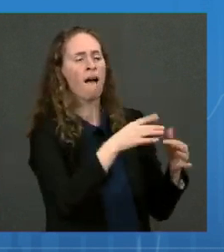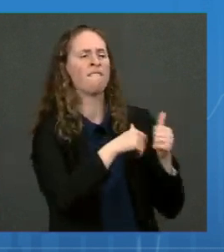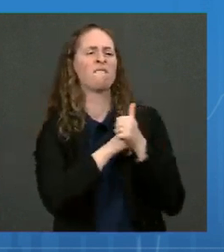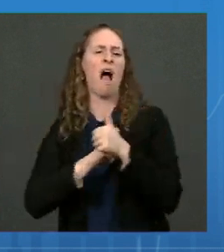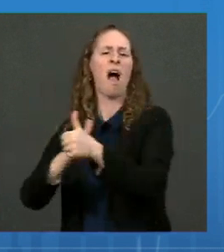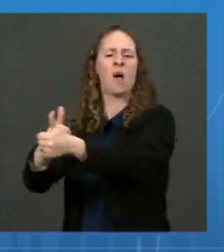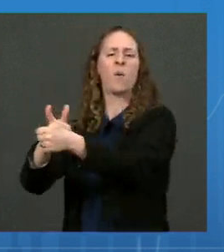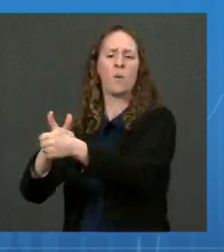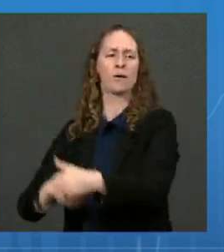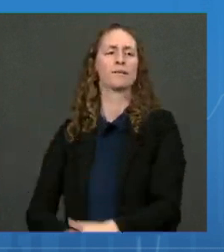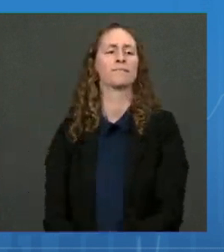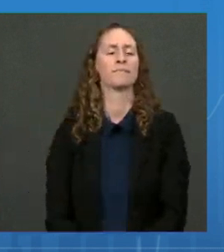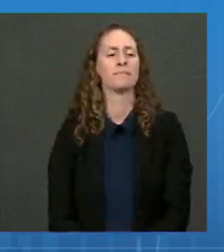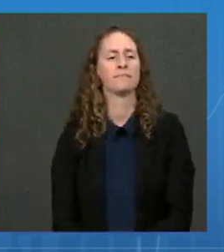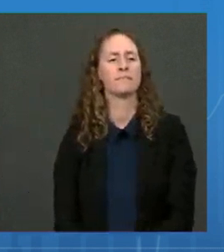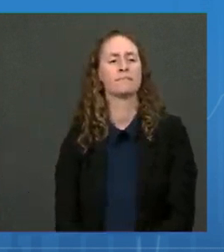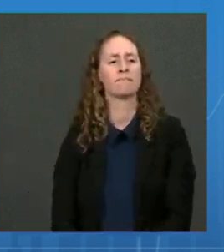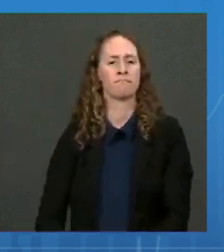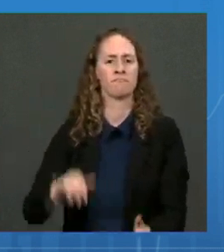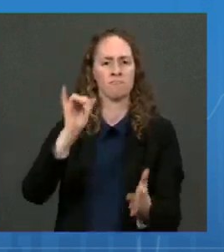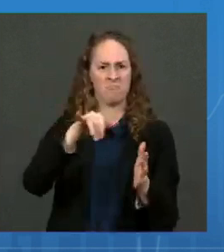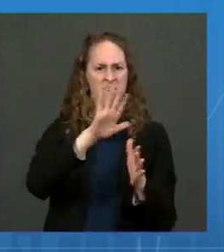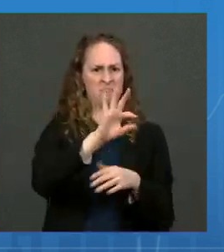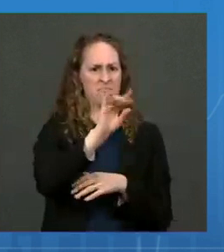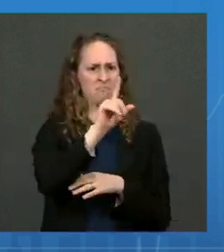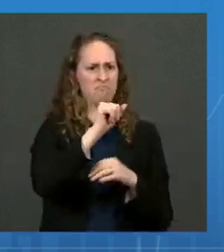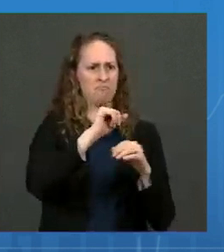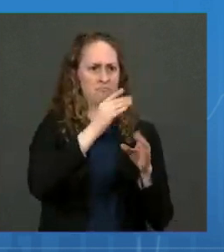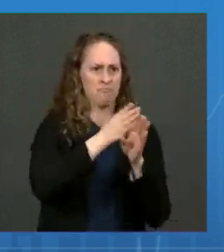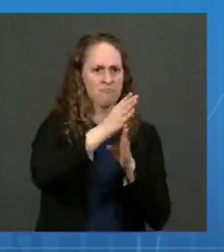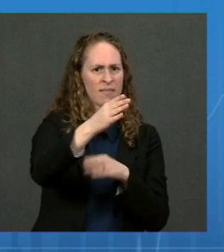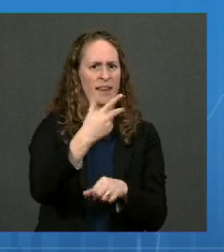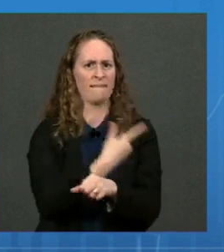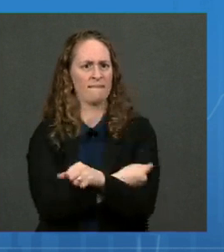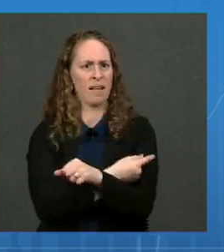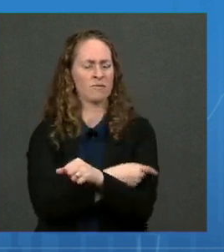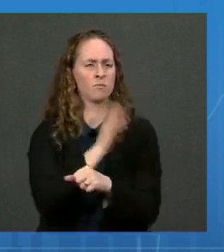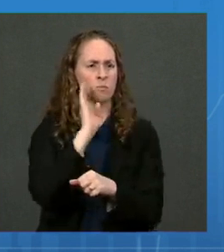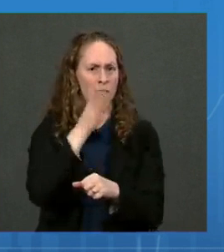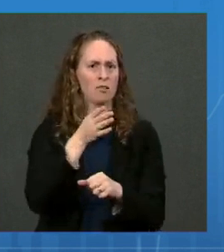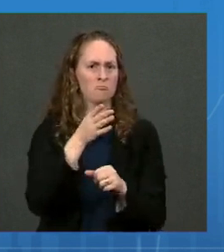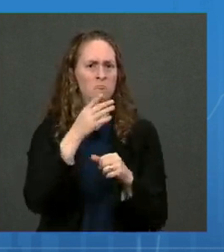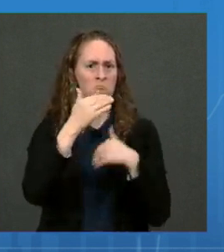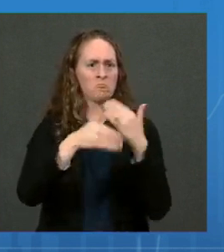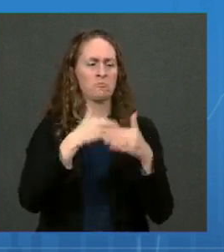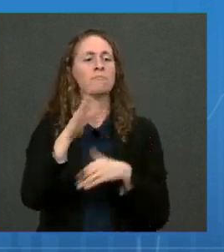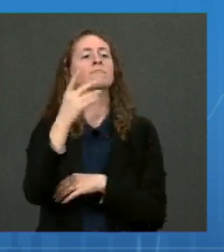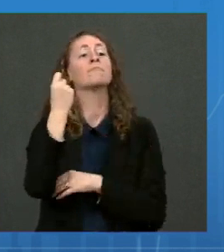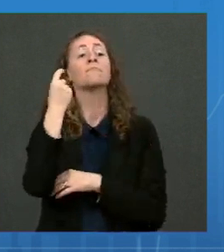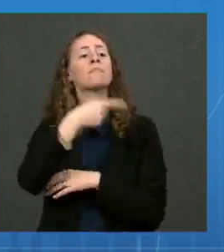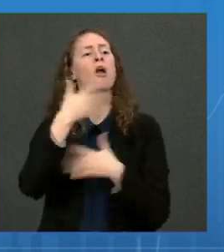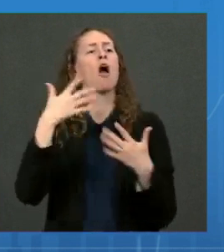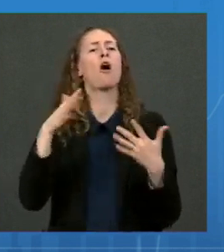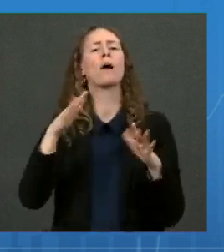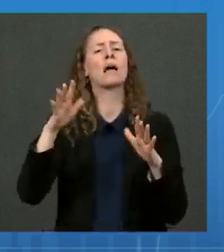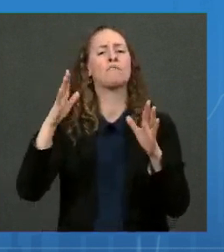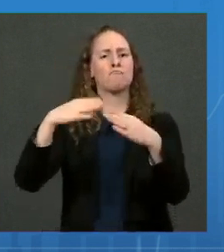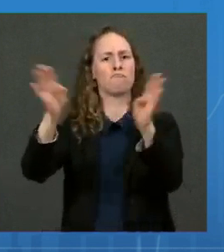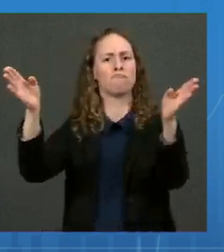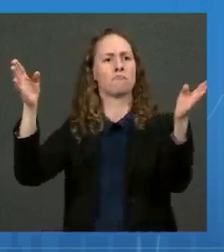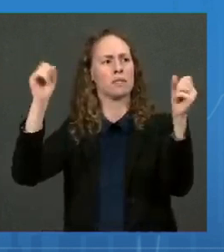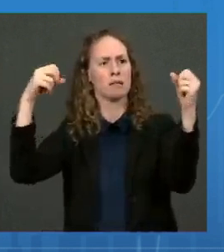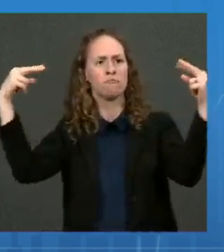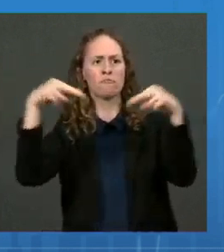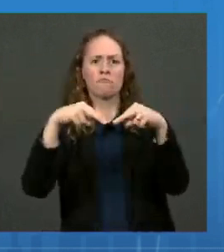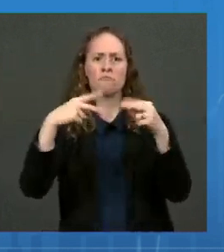Committee on Immunization Practices, or ACIP or ACIP, holds a public meeting where scientific experts weigh in on the